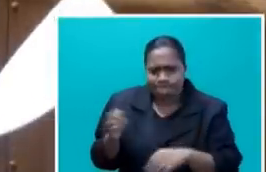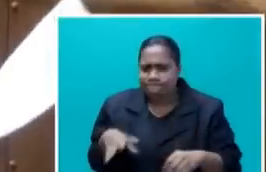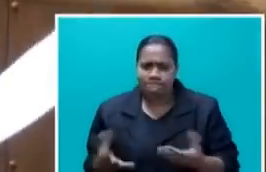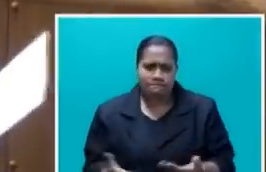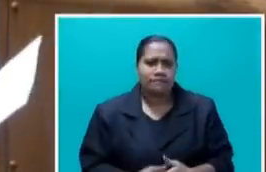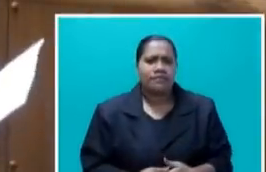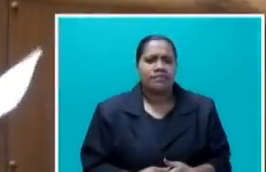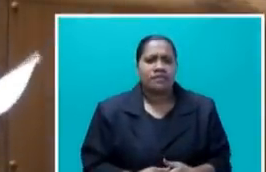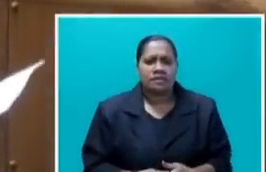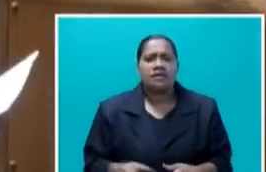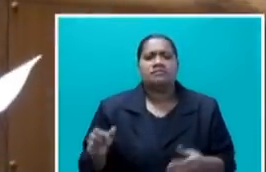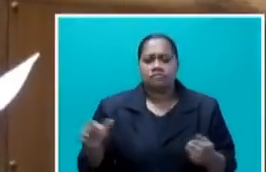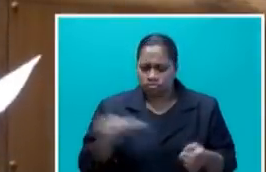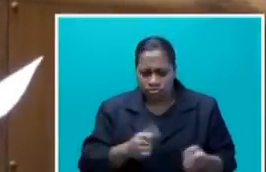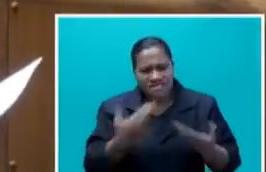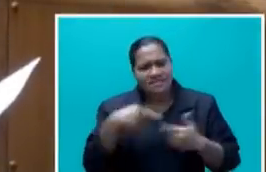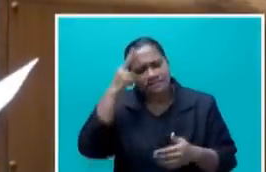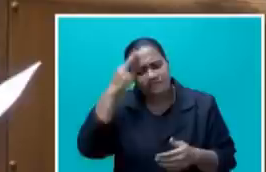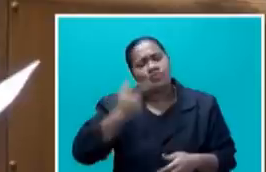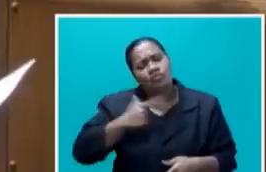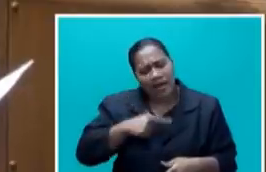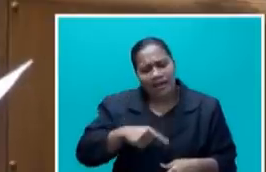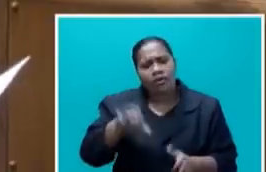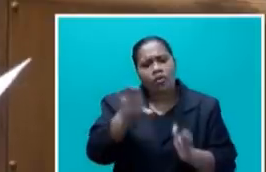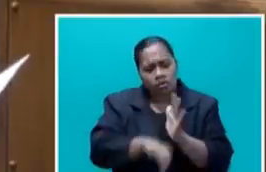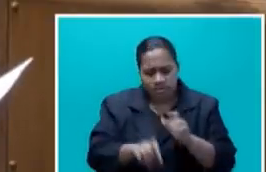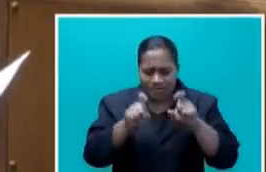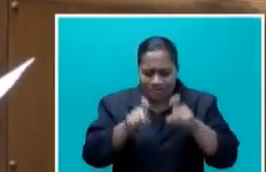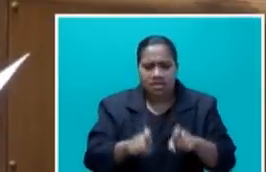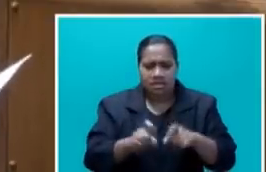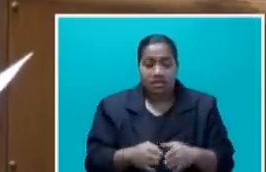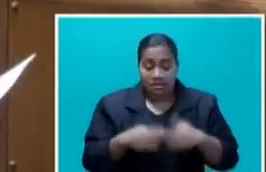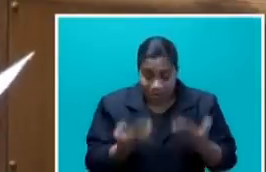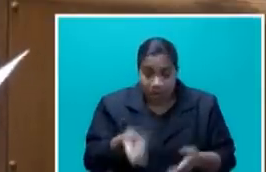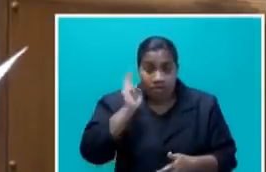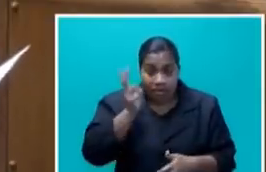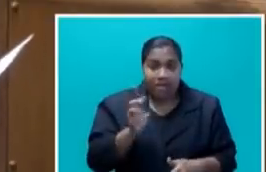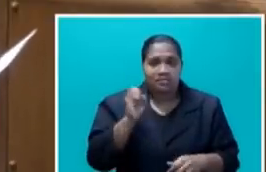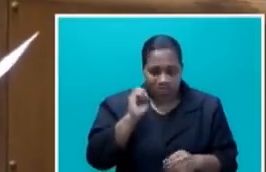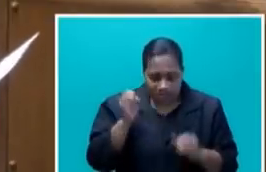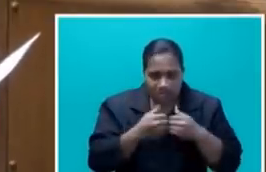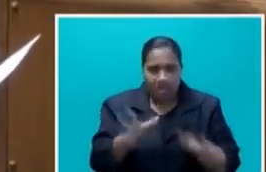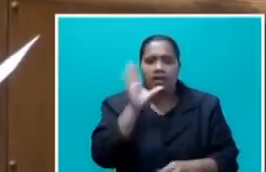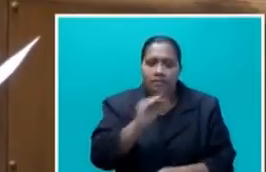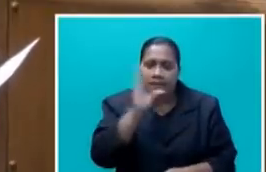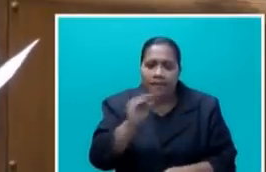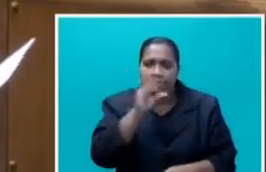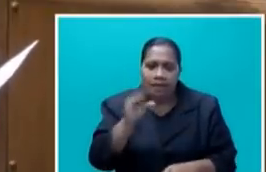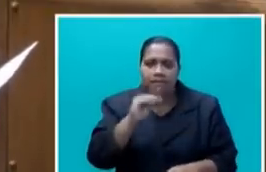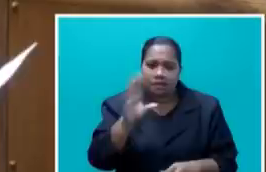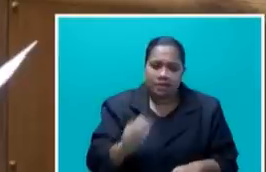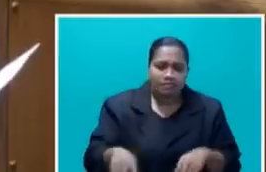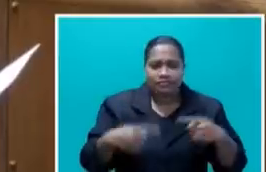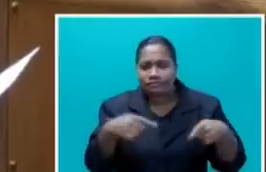should remain unchanged. Again, they have started making noise as they did most recently through a failed campaign